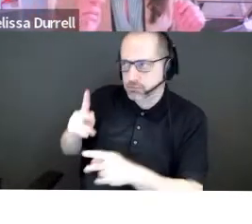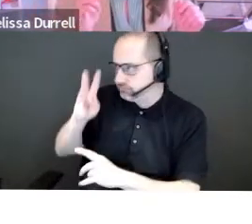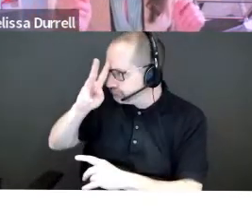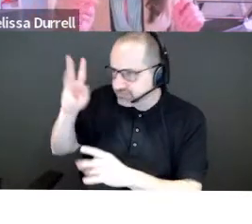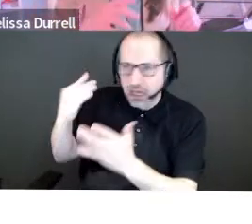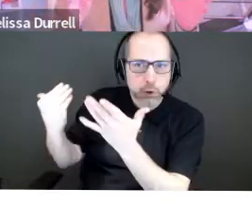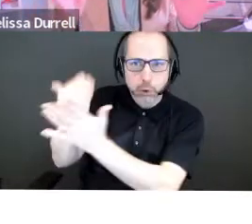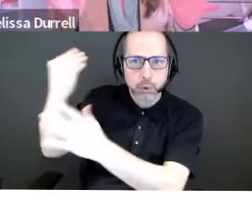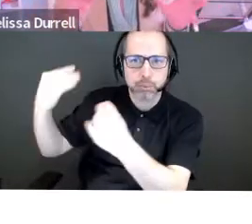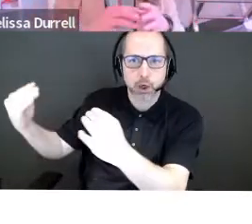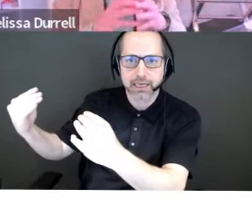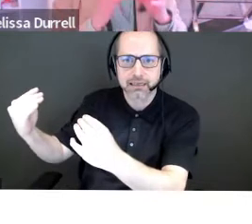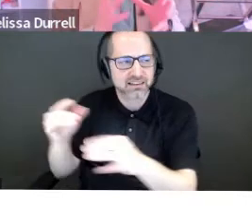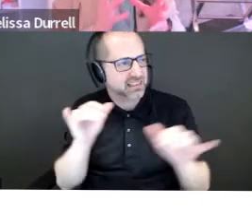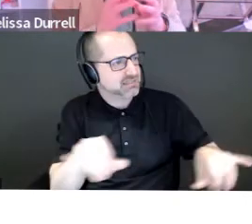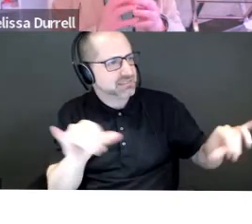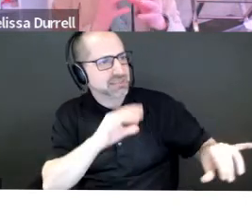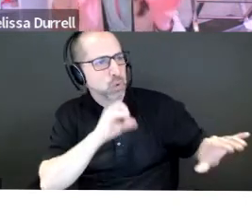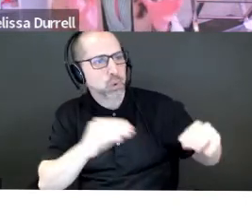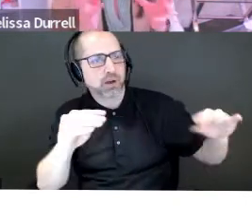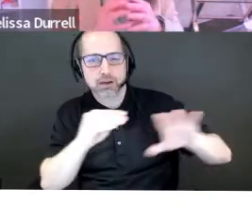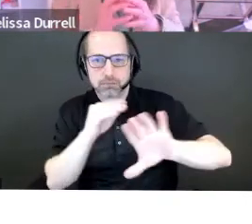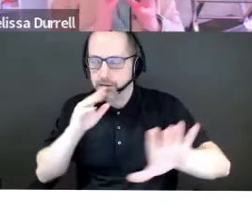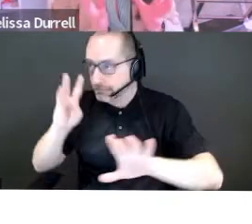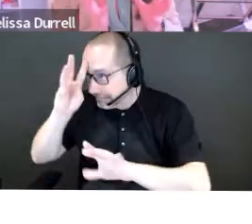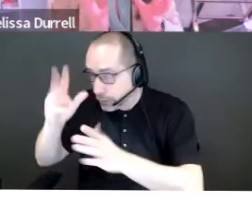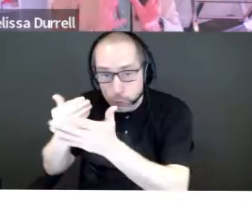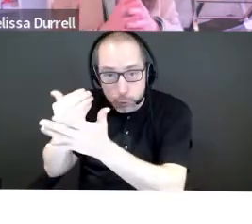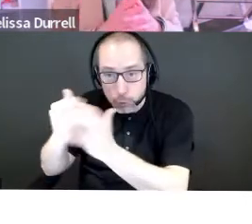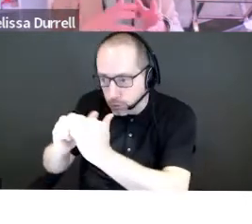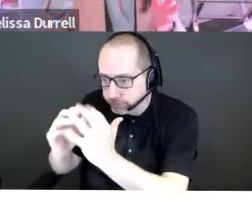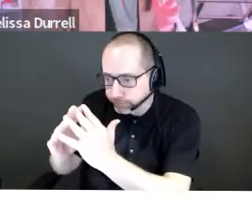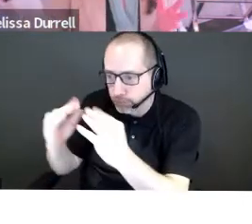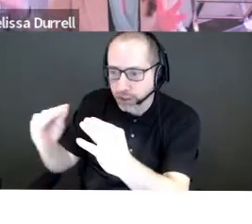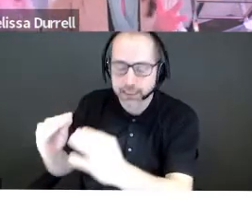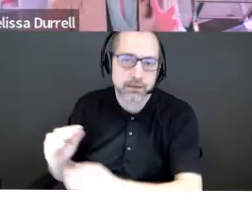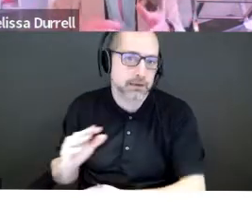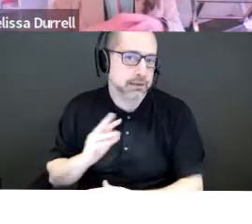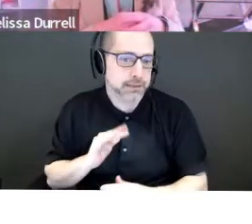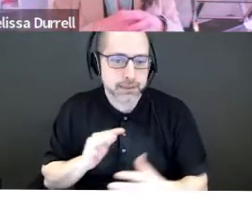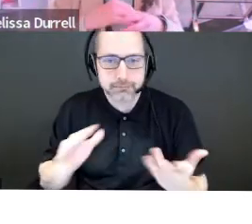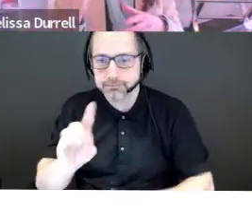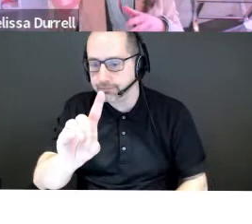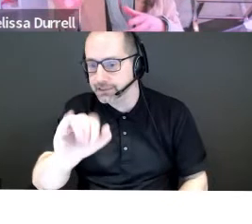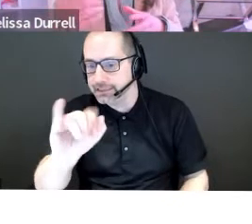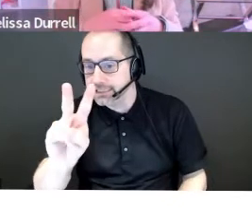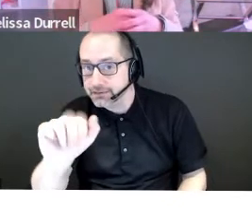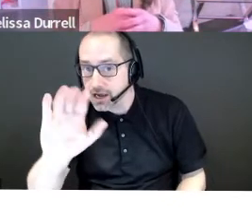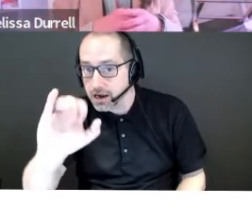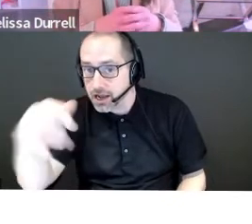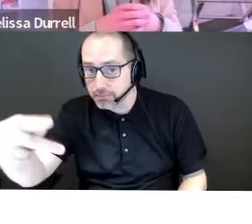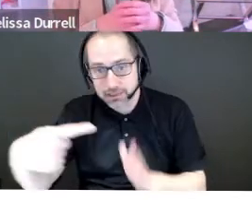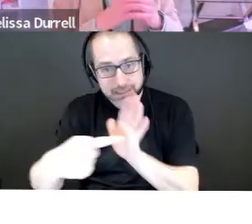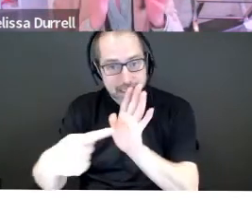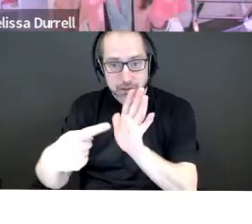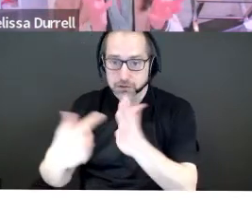legitimate and that you're not just saying it. If you are actually creating a new market that wasn't there before, I think about Diva Cup is a great example